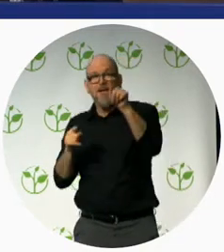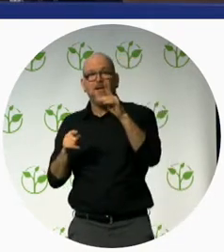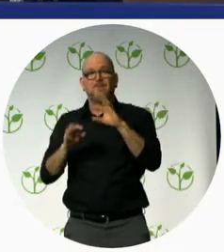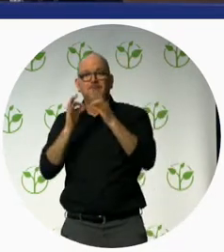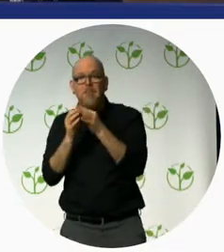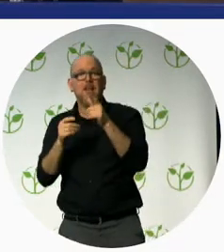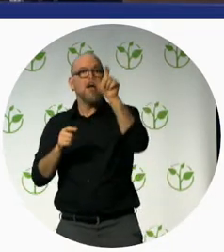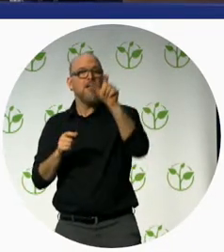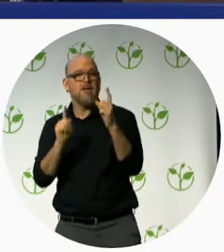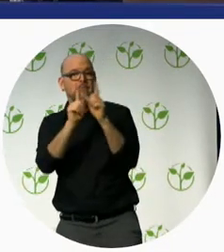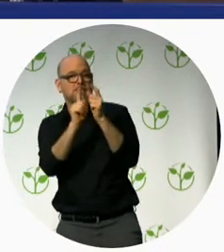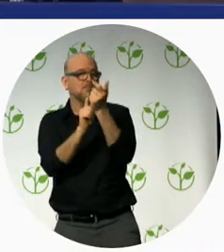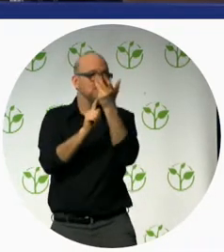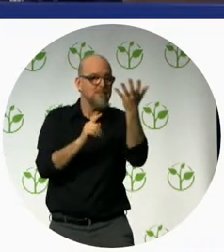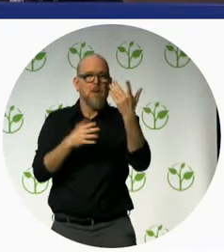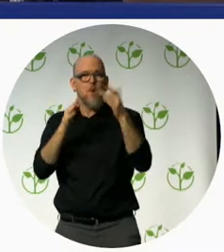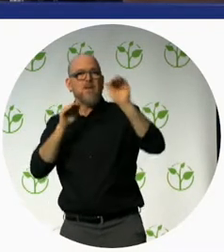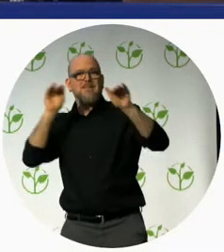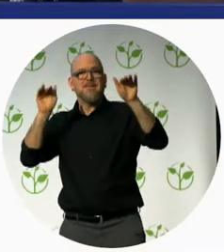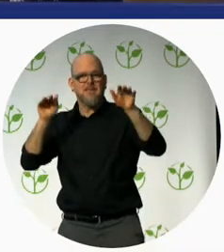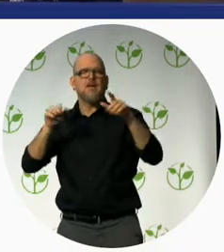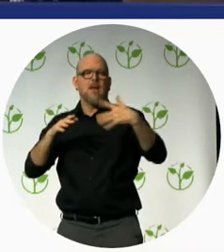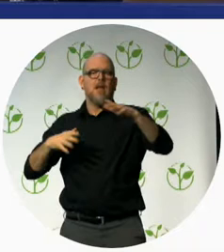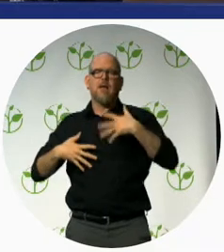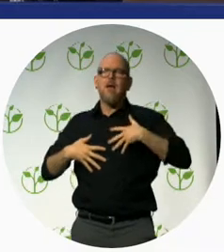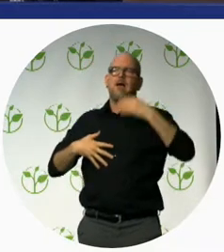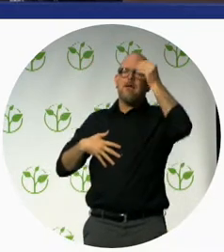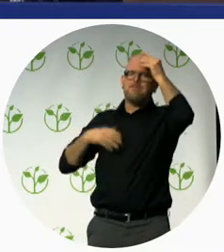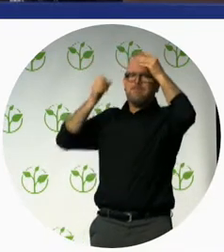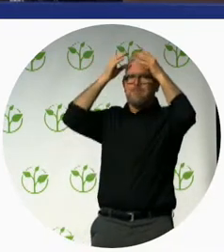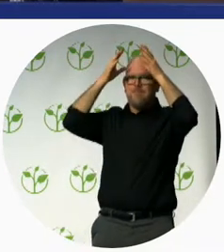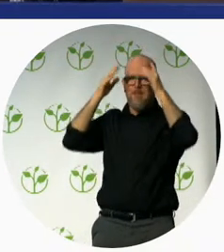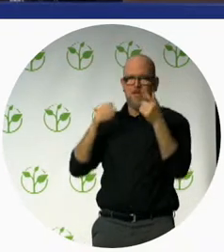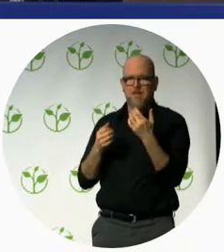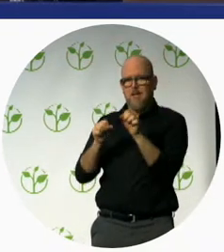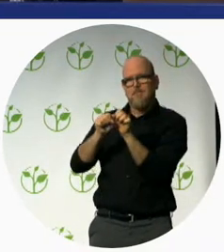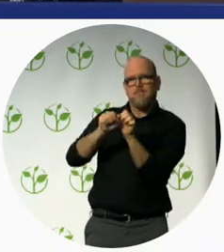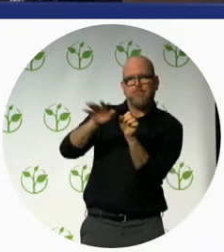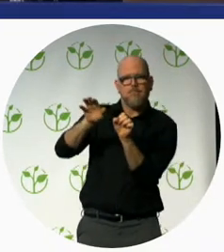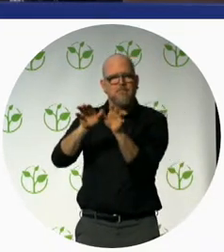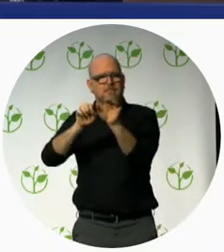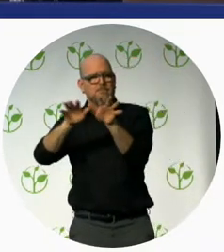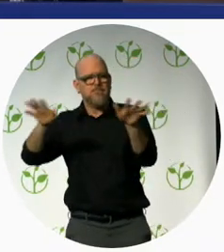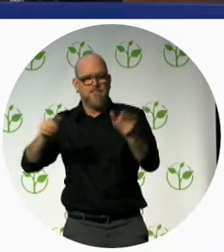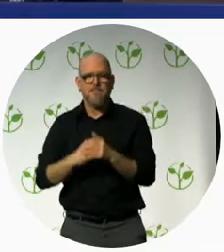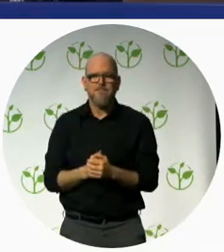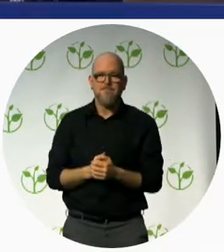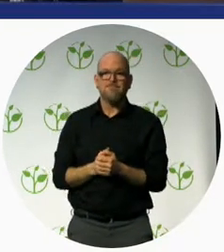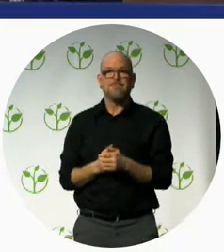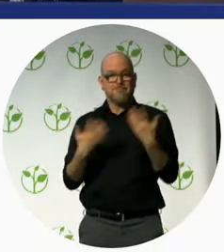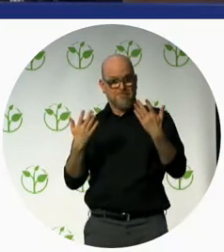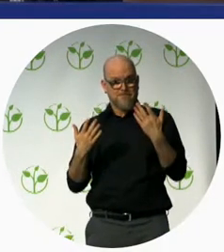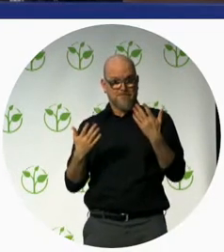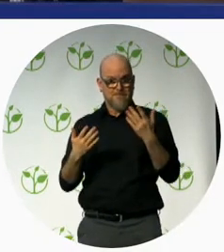providing advice and services for personal health nutrition assistive devices rehabilitation therapy education